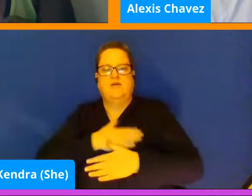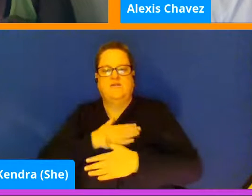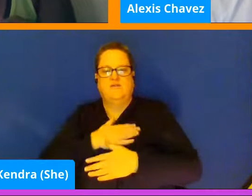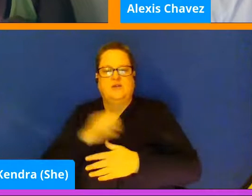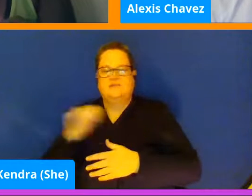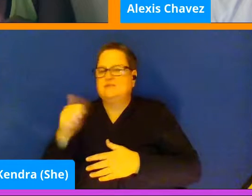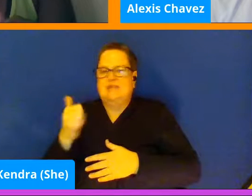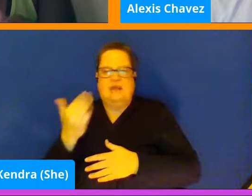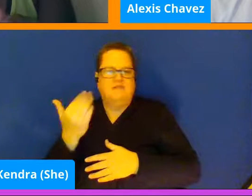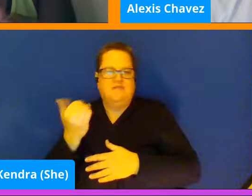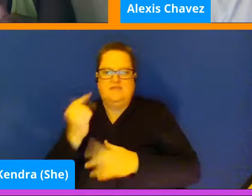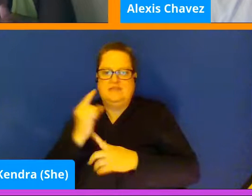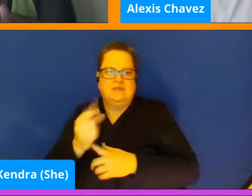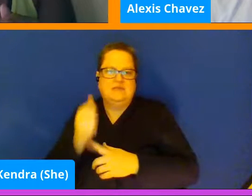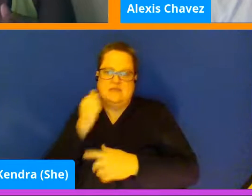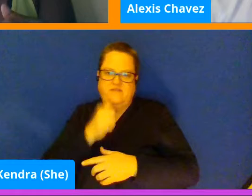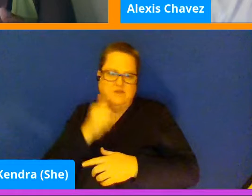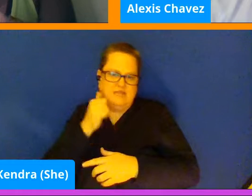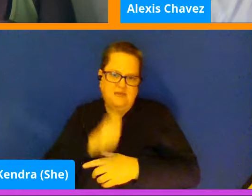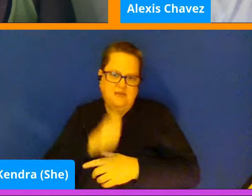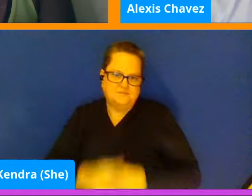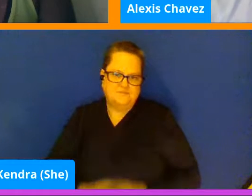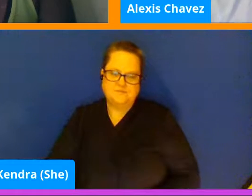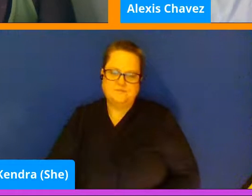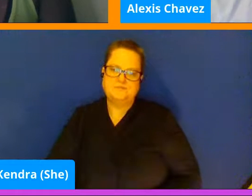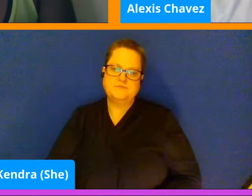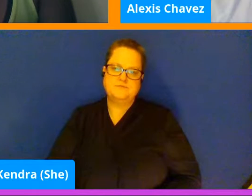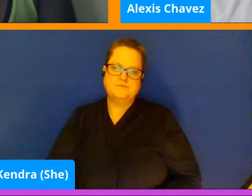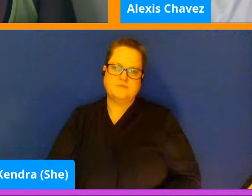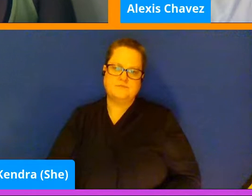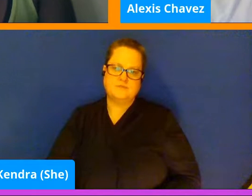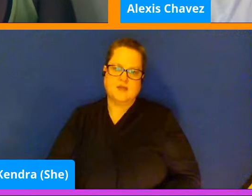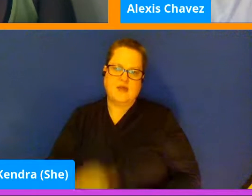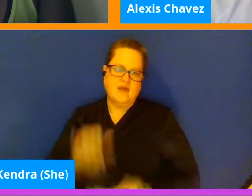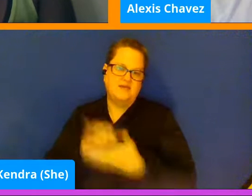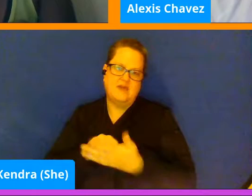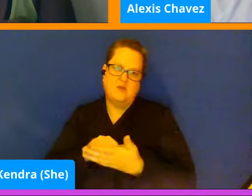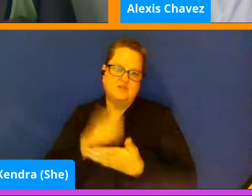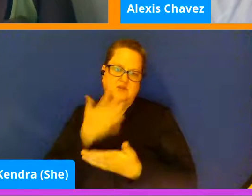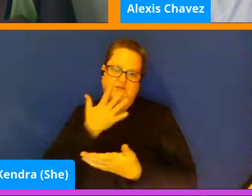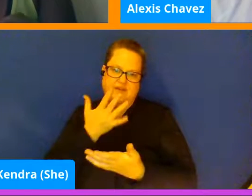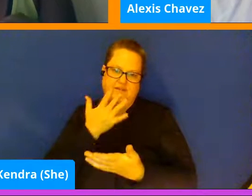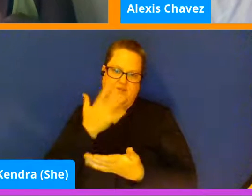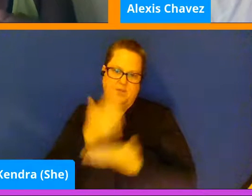15 minutes every day. And that was that was her favorite part of the day.